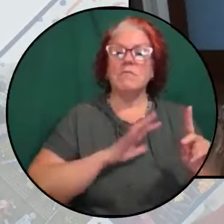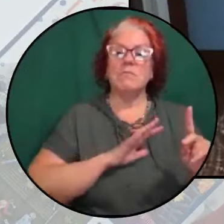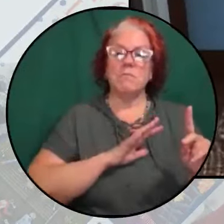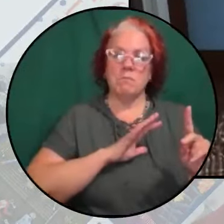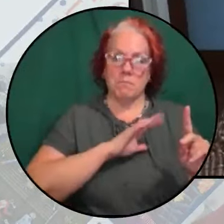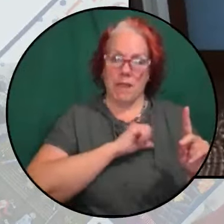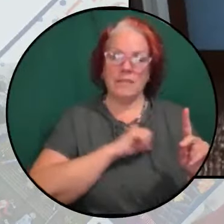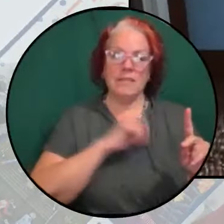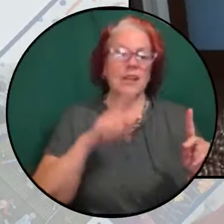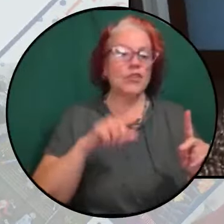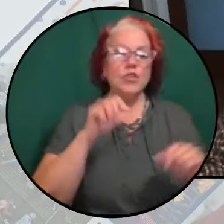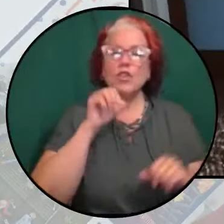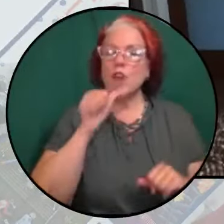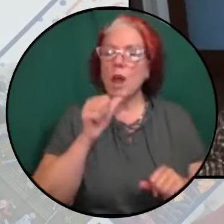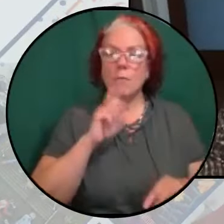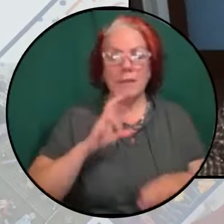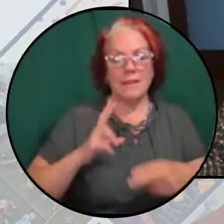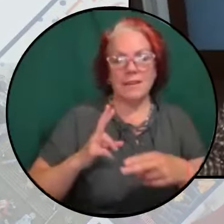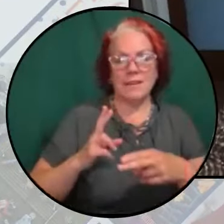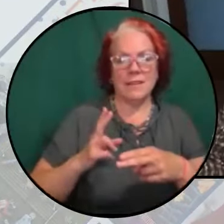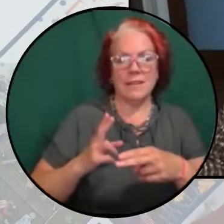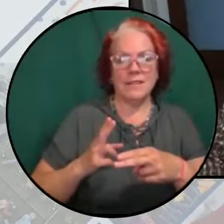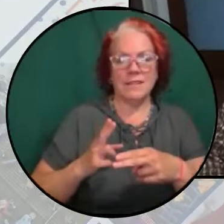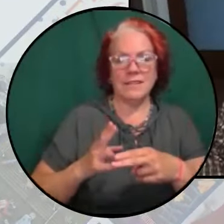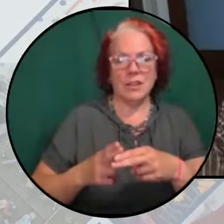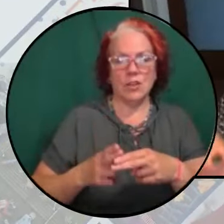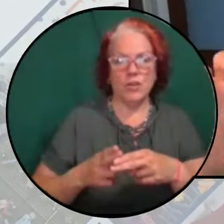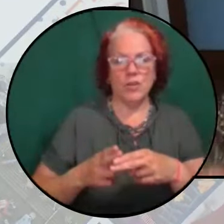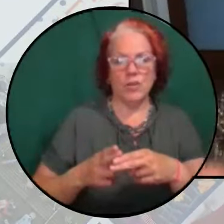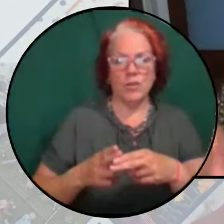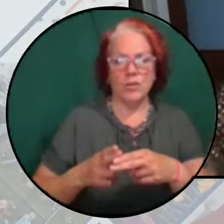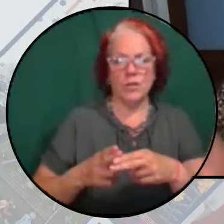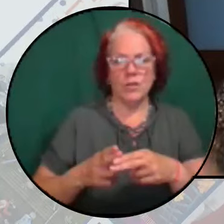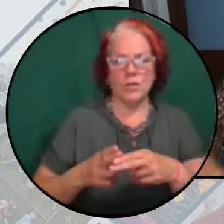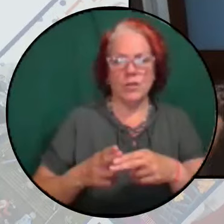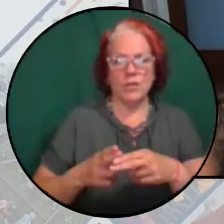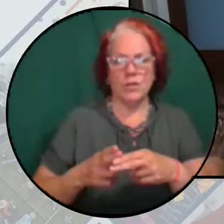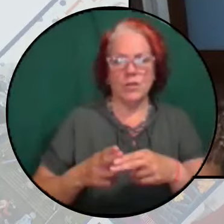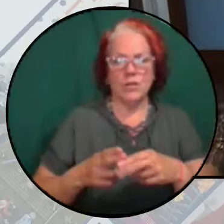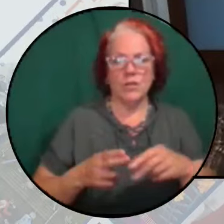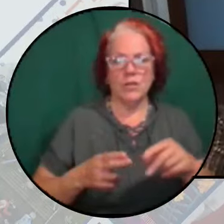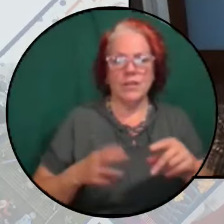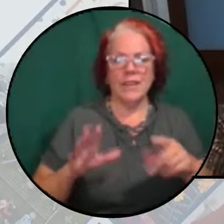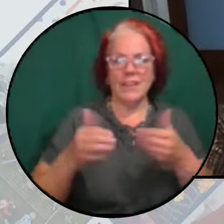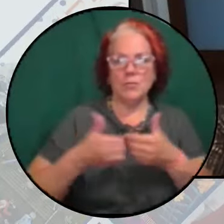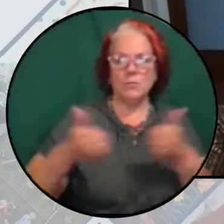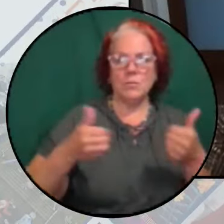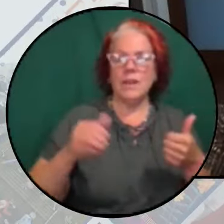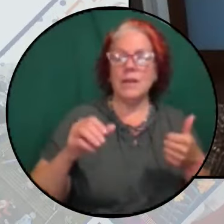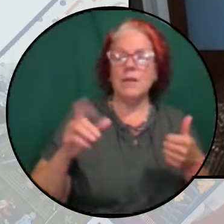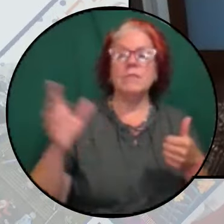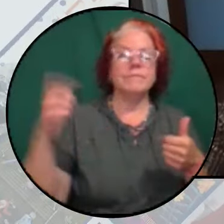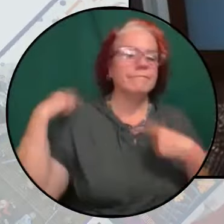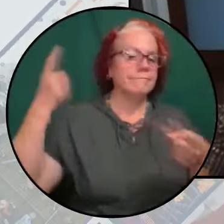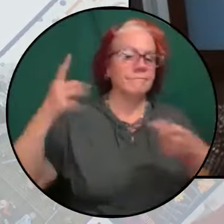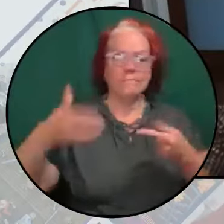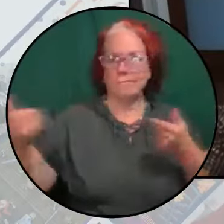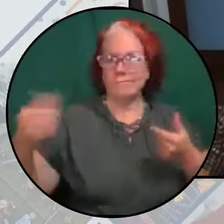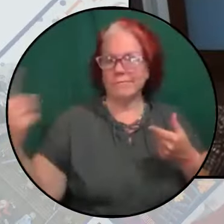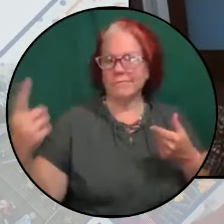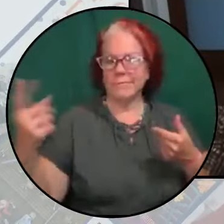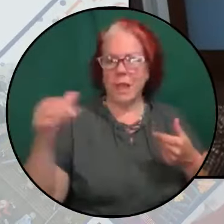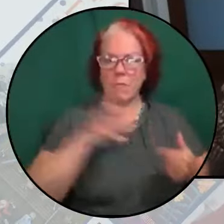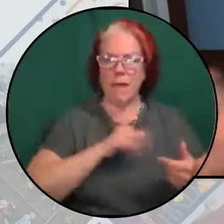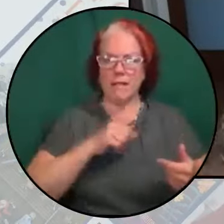shouldn't be considered only its own issue. That